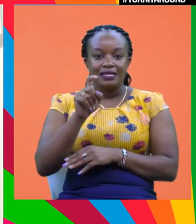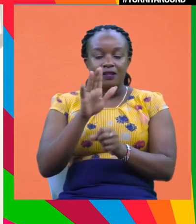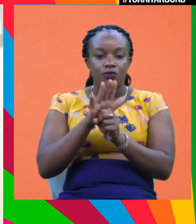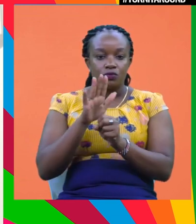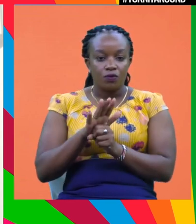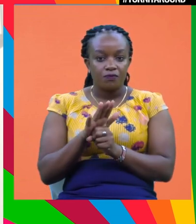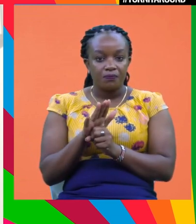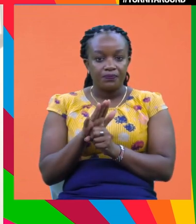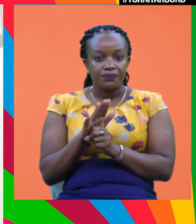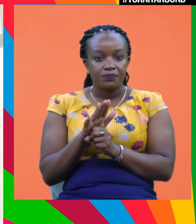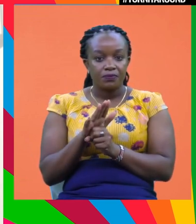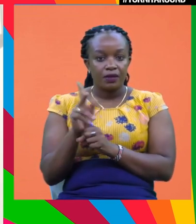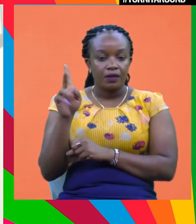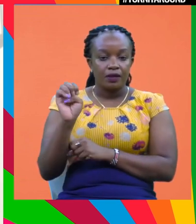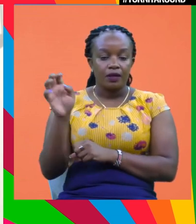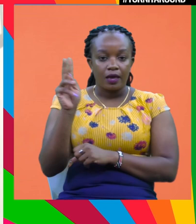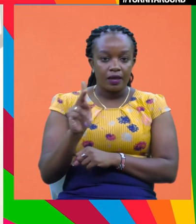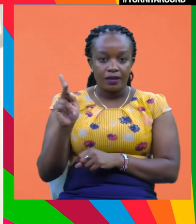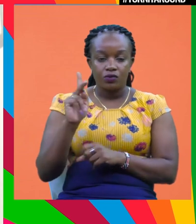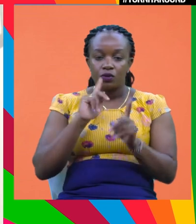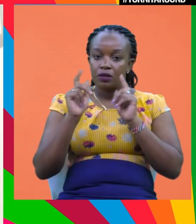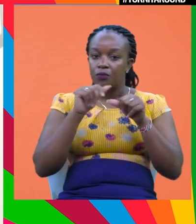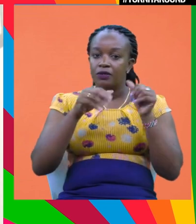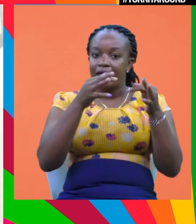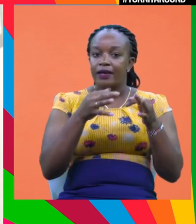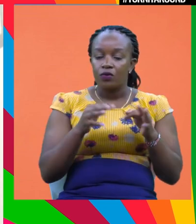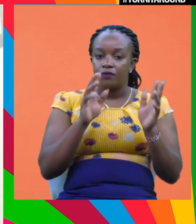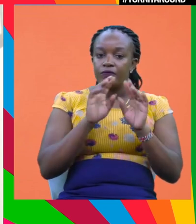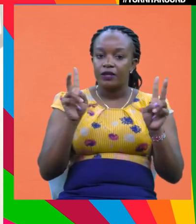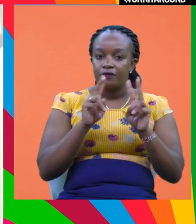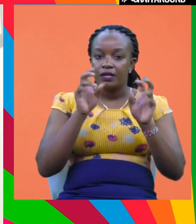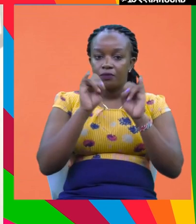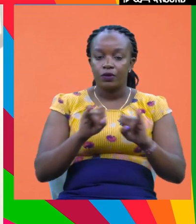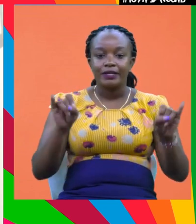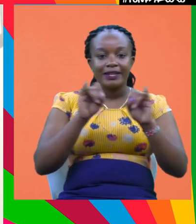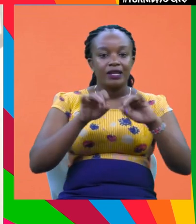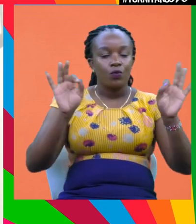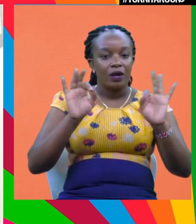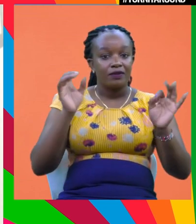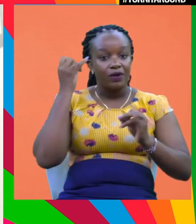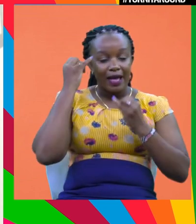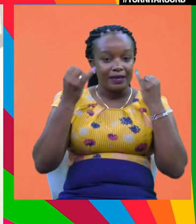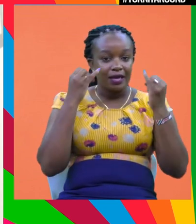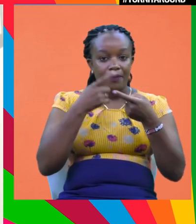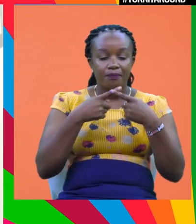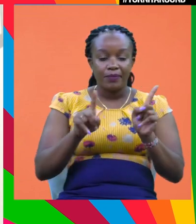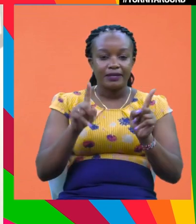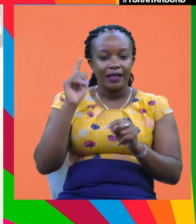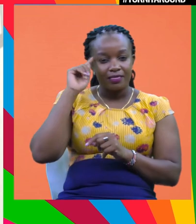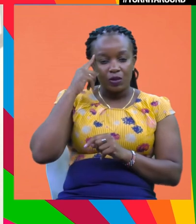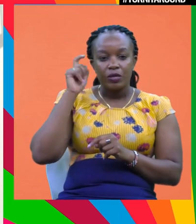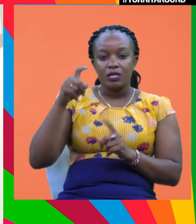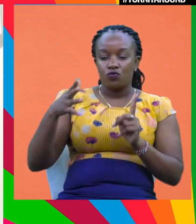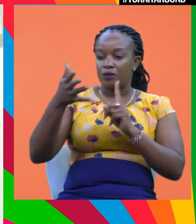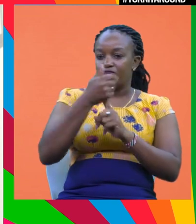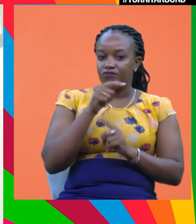rehauling, uh, Ken talked about, um, impact weighted accounts, very important and wonderful idea. But I think that, you know, I think